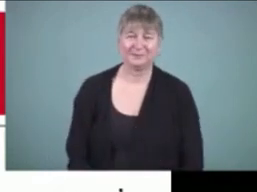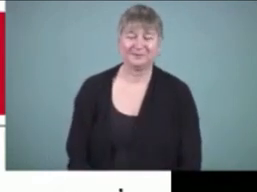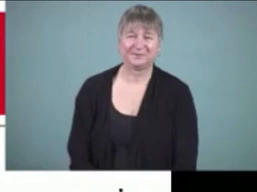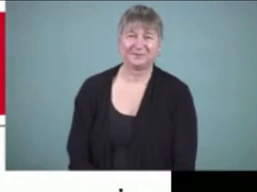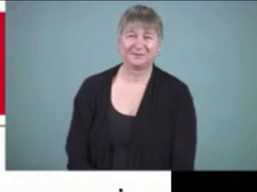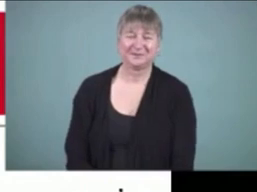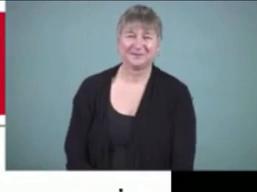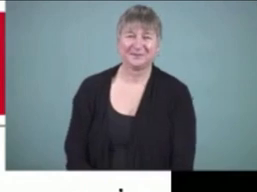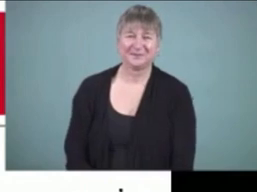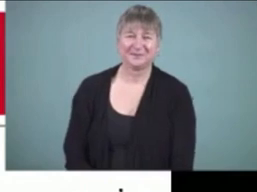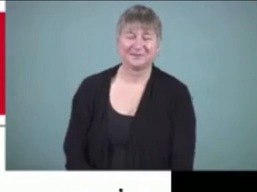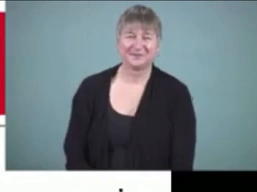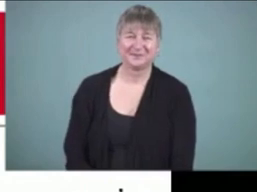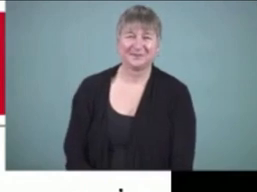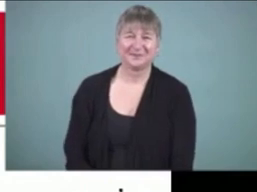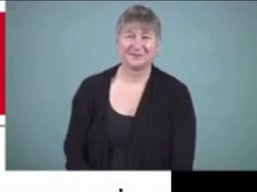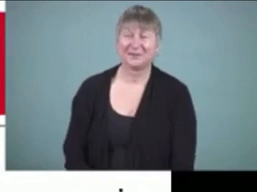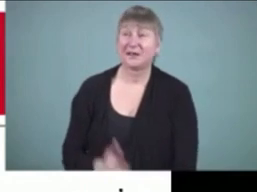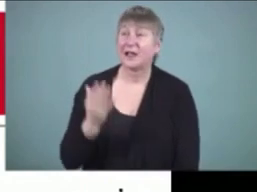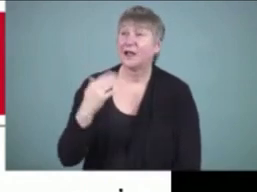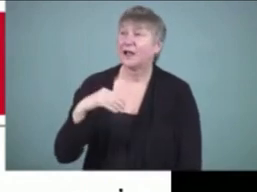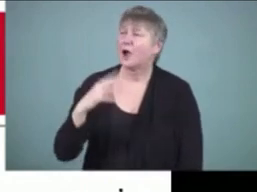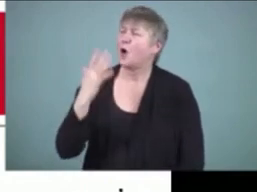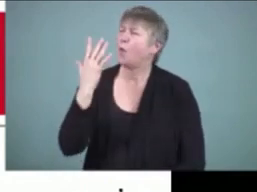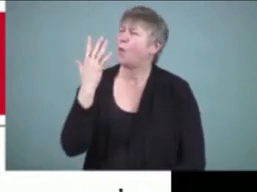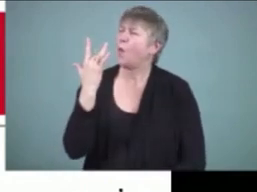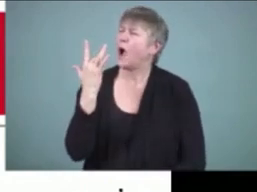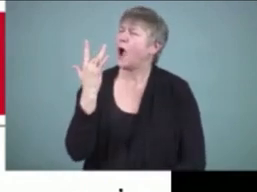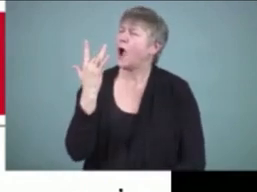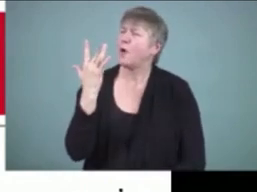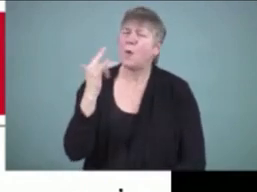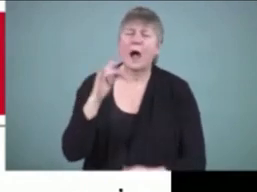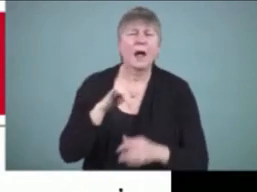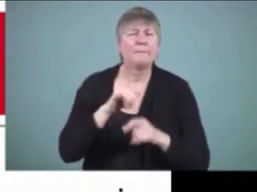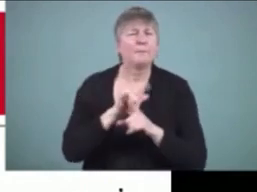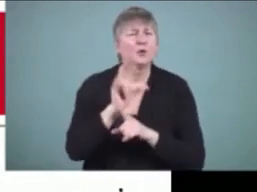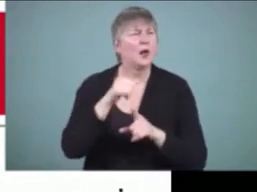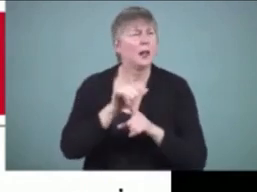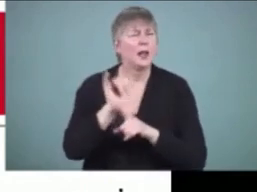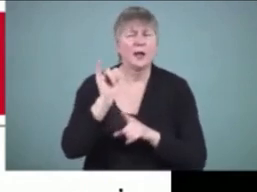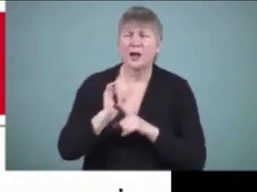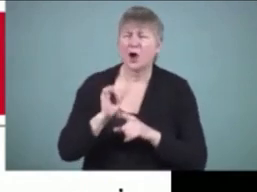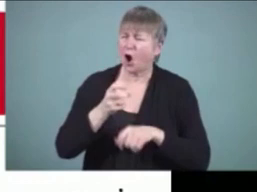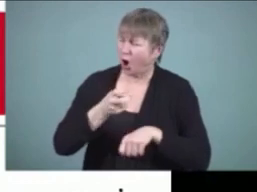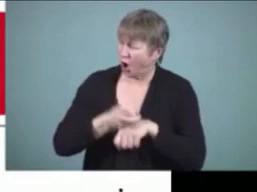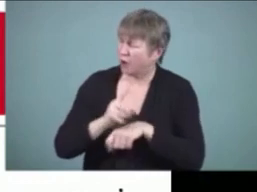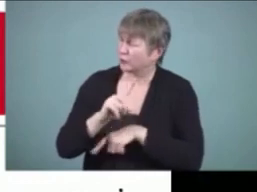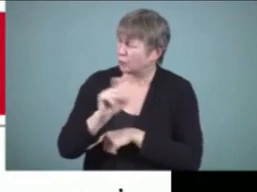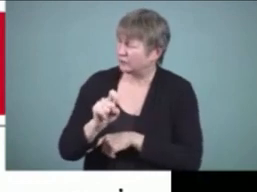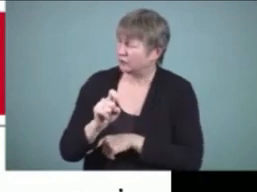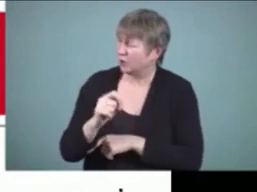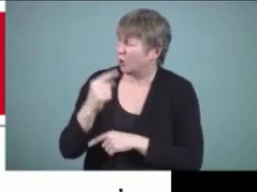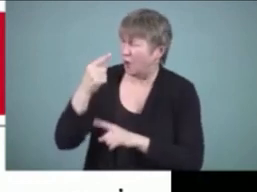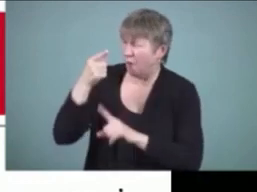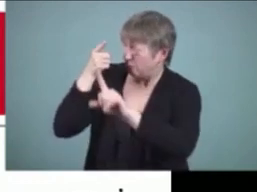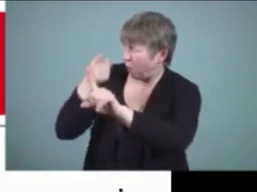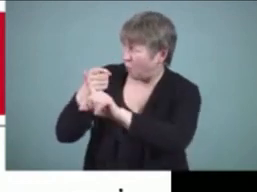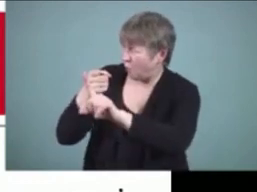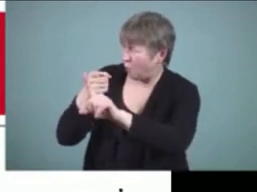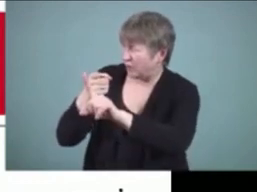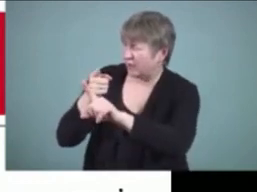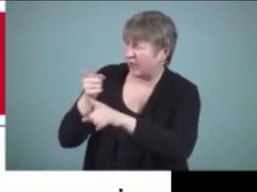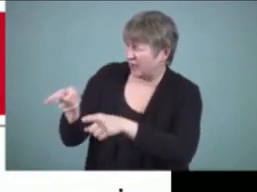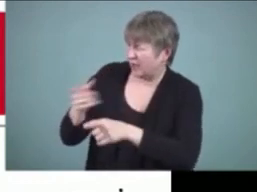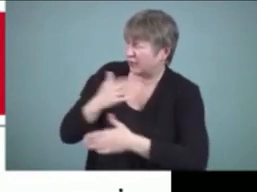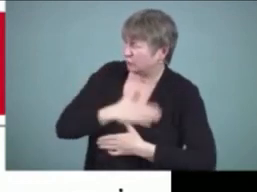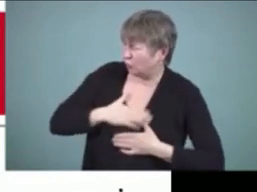Why kids bully? Why do kids bully is a difficult question to answer. What's the point of it? And in what enjoyments do they get out